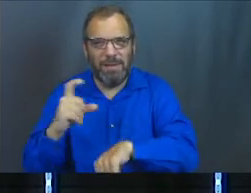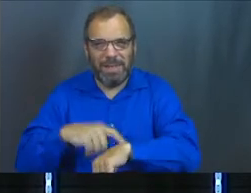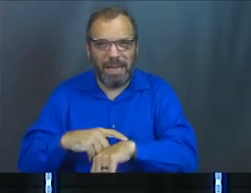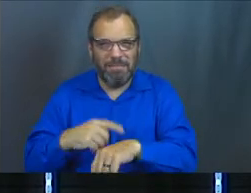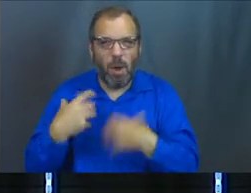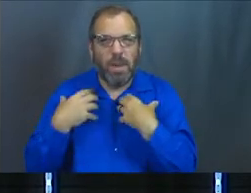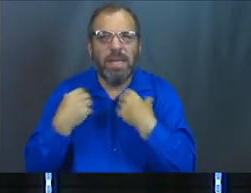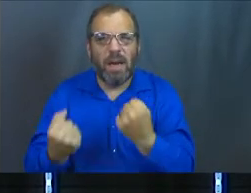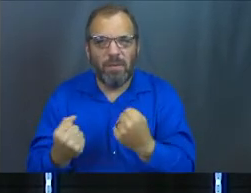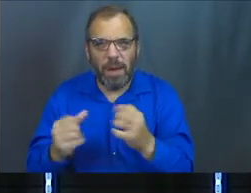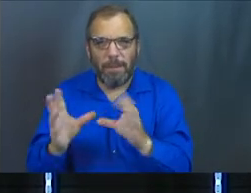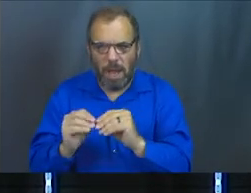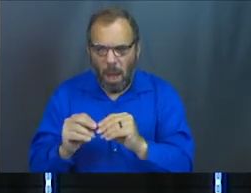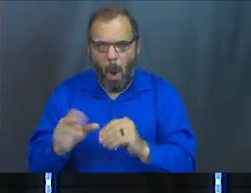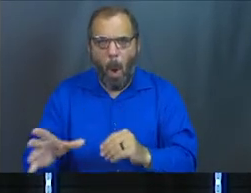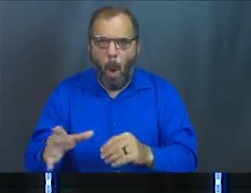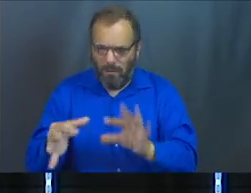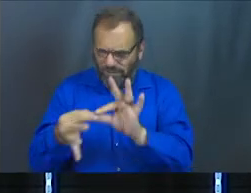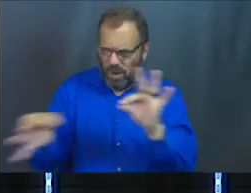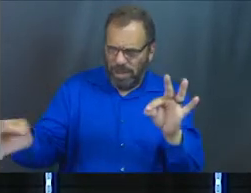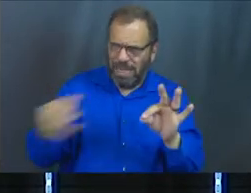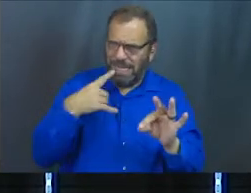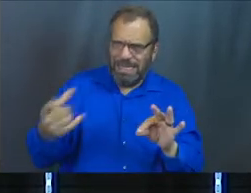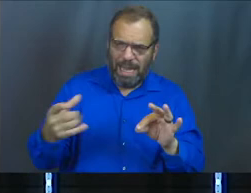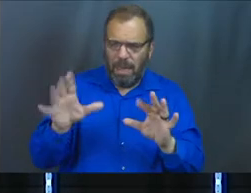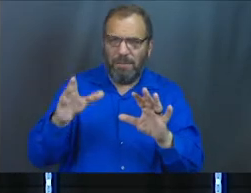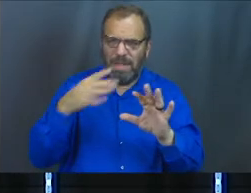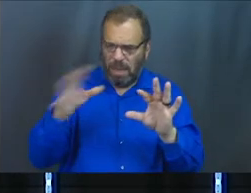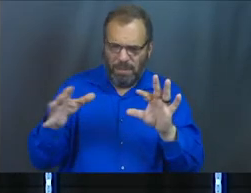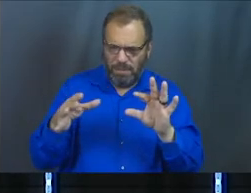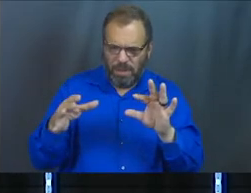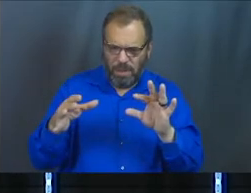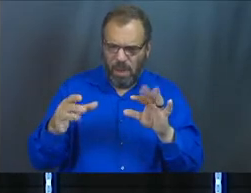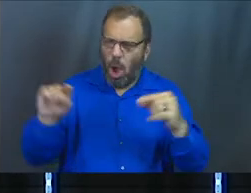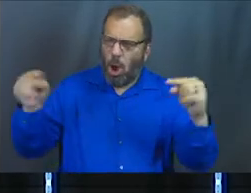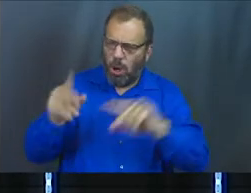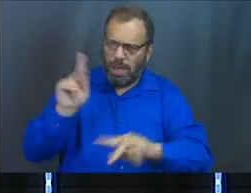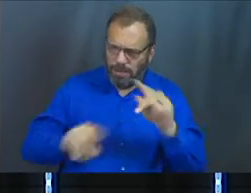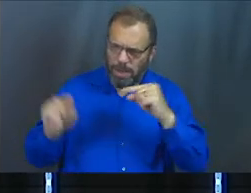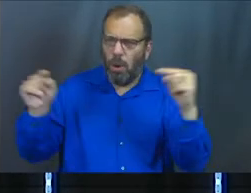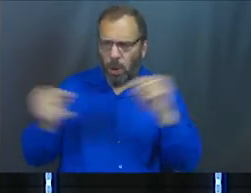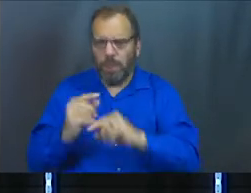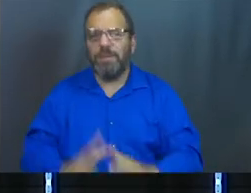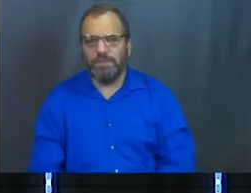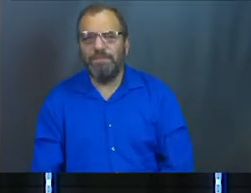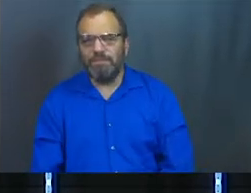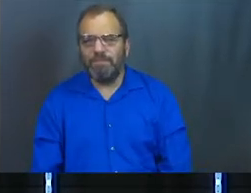and they had this great phrase. They said, they said, hurting people hurt.